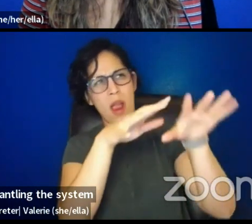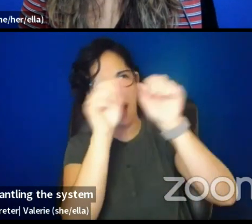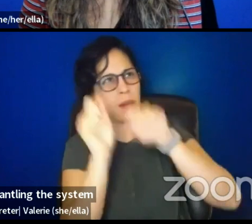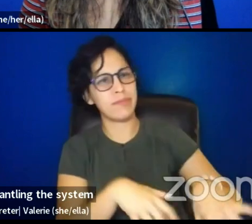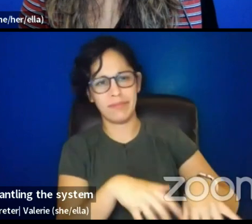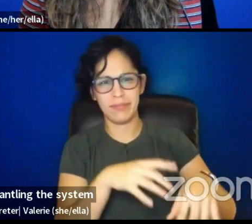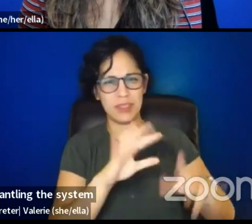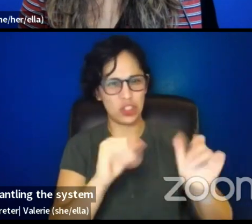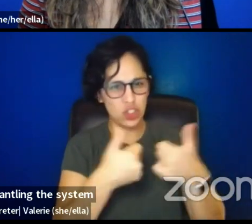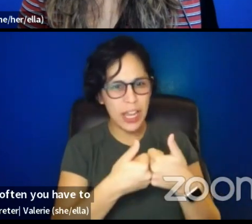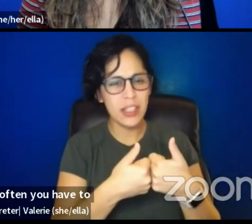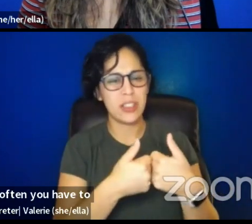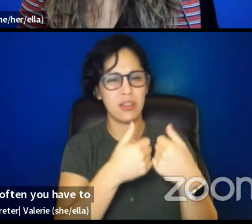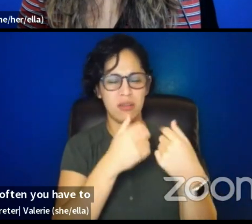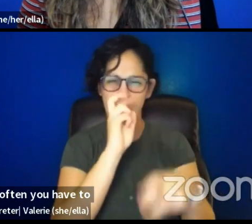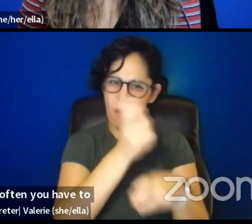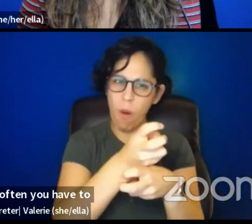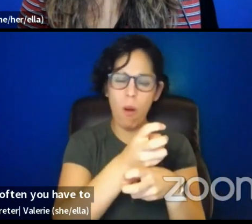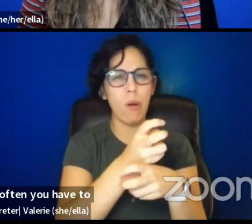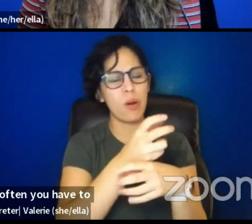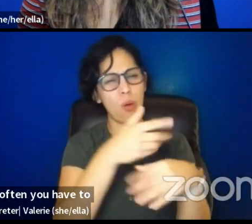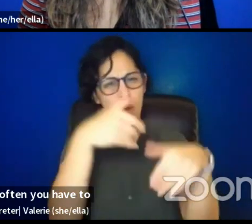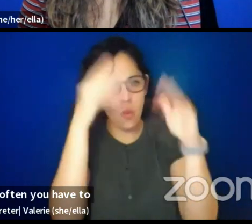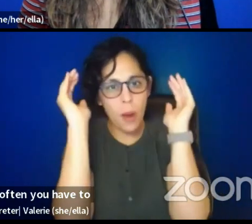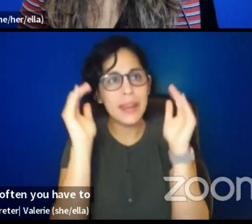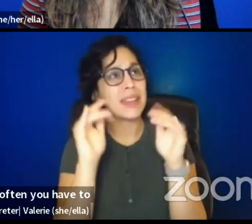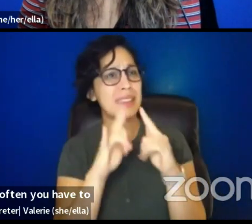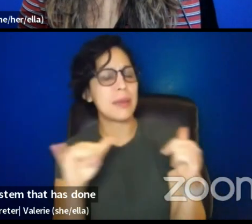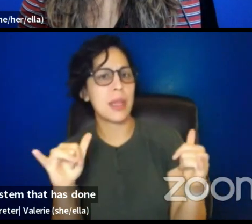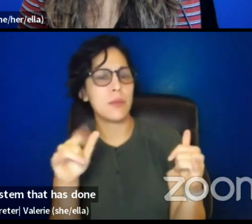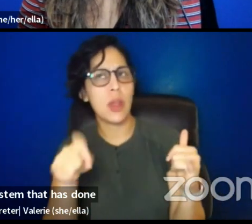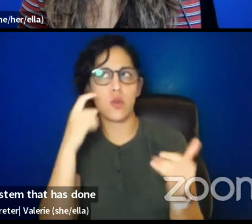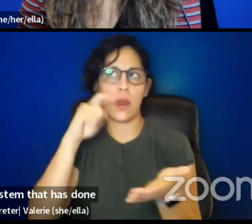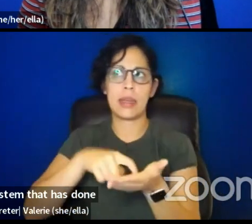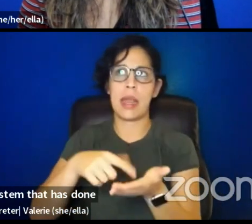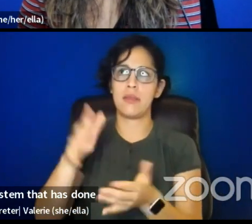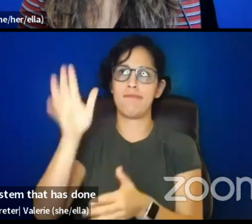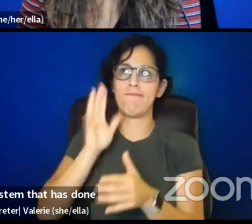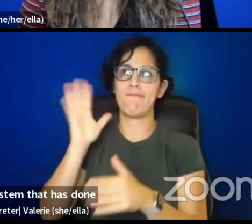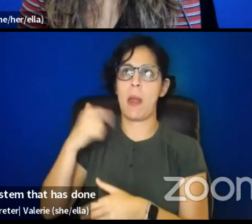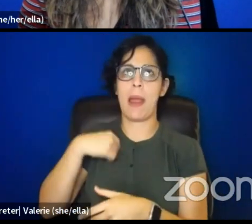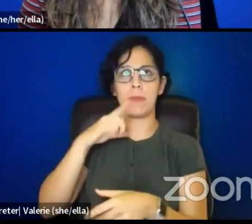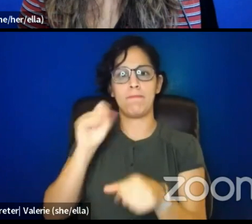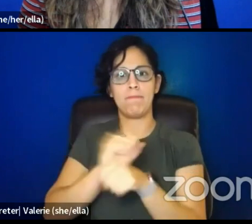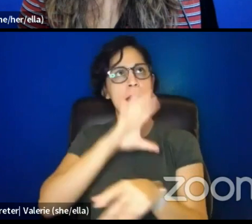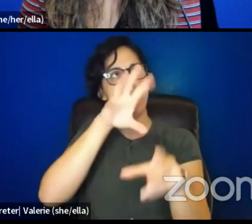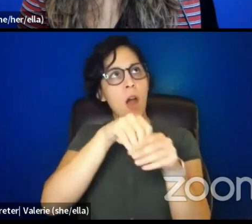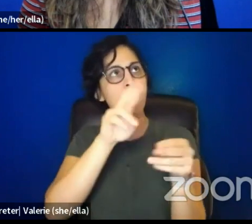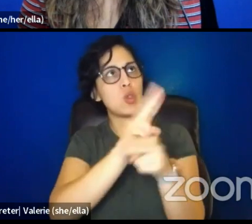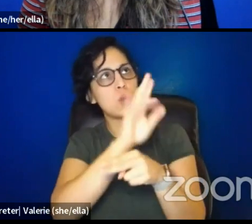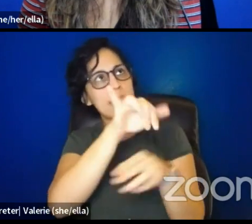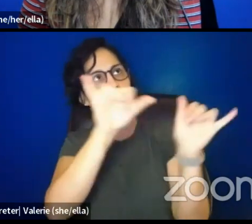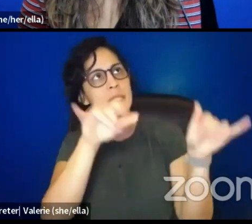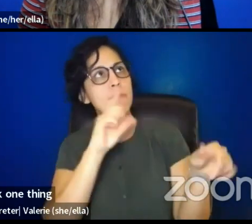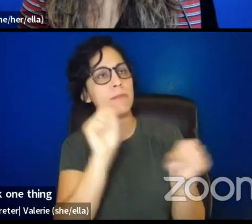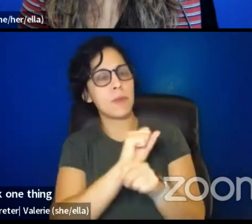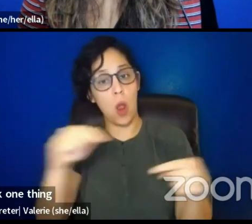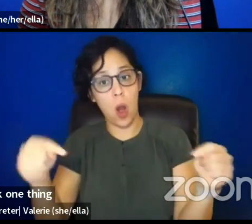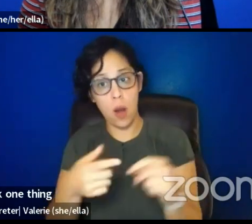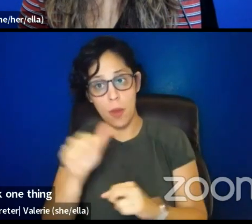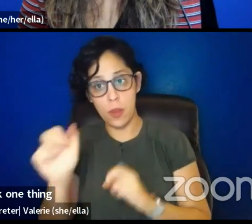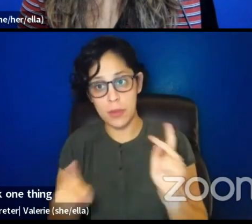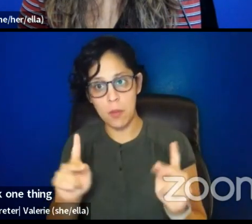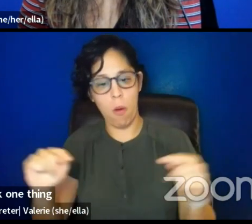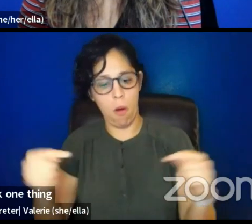often you have to admit you have been complicit in a system that has done great harm. So it's, uh, very attractive to pick one thing and to be like, we're going to get